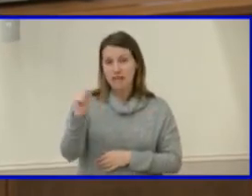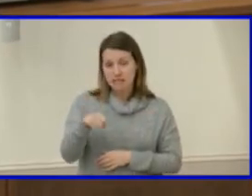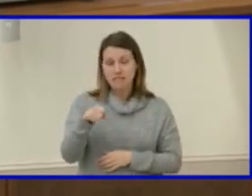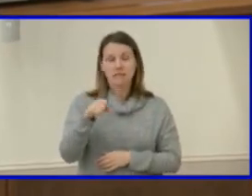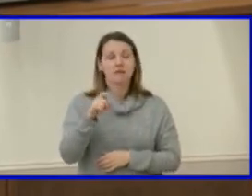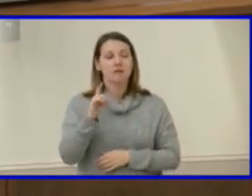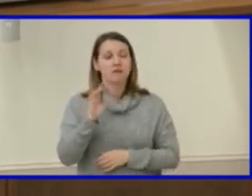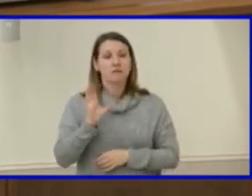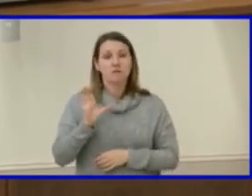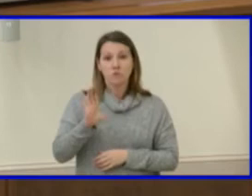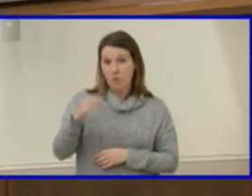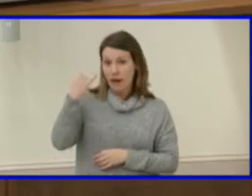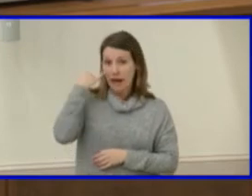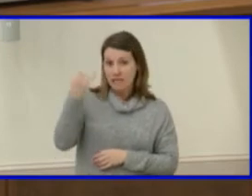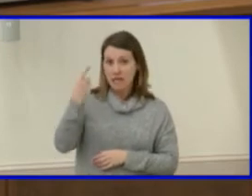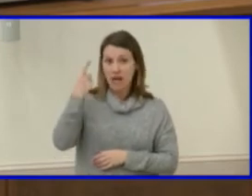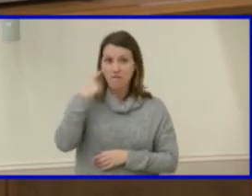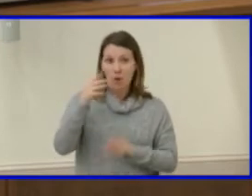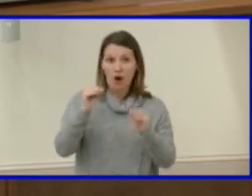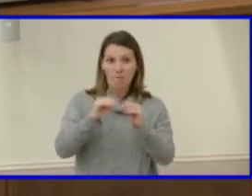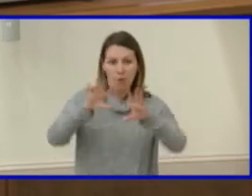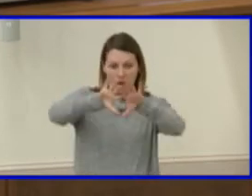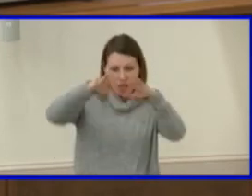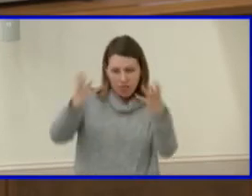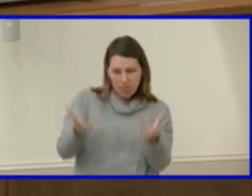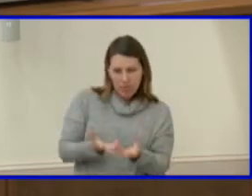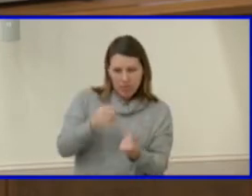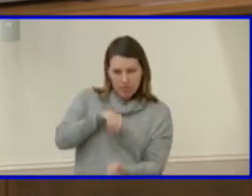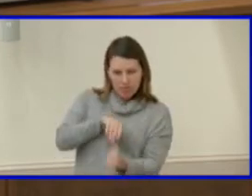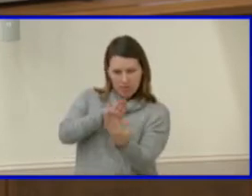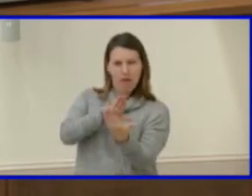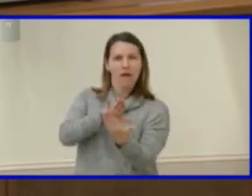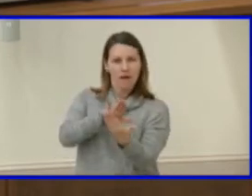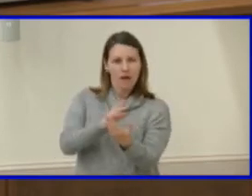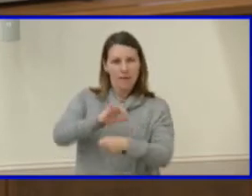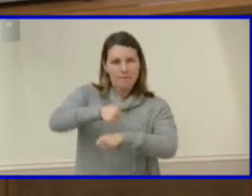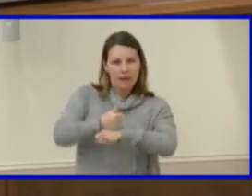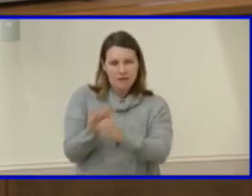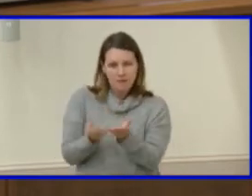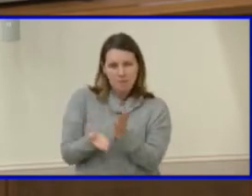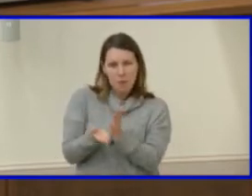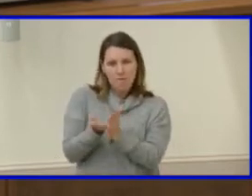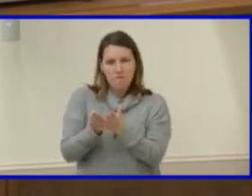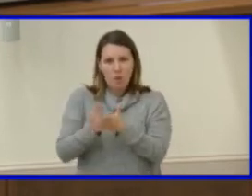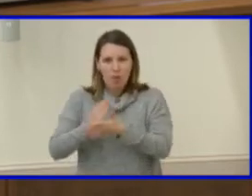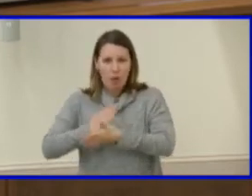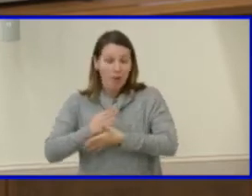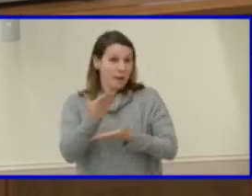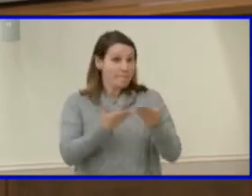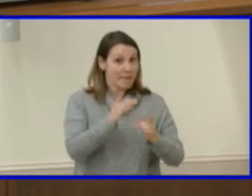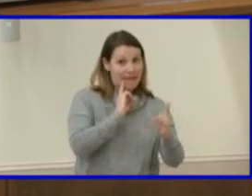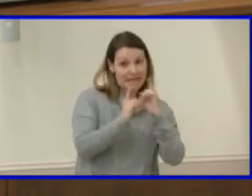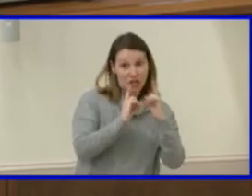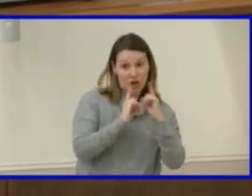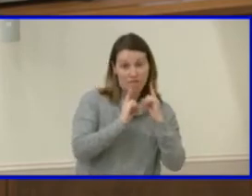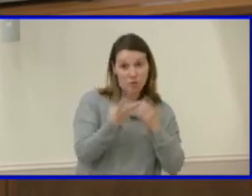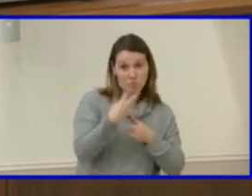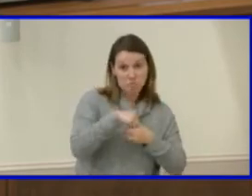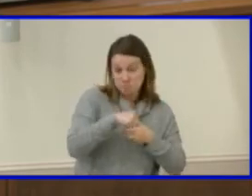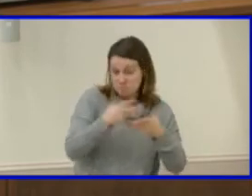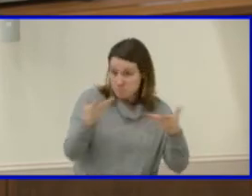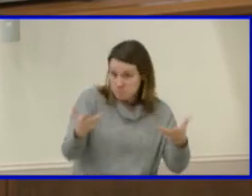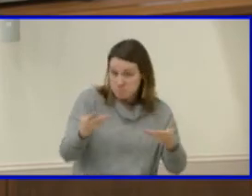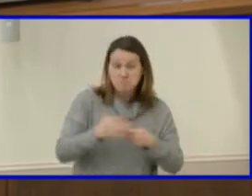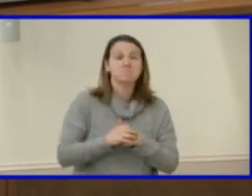idea that a more holistic approach that might be portfolio-based, maybe there's an interview component in future, is definitely